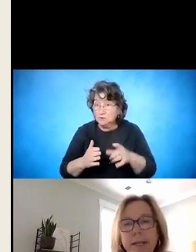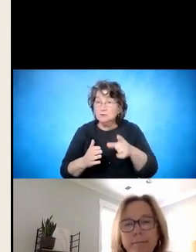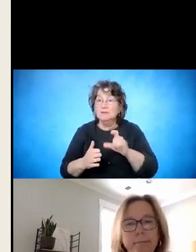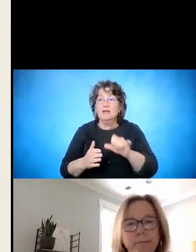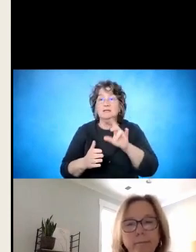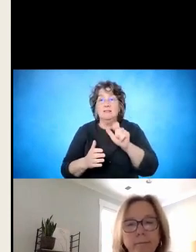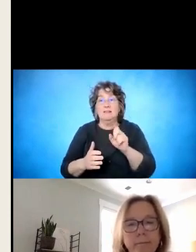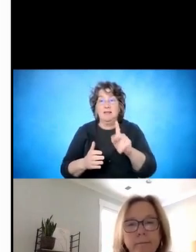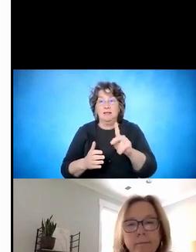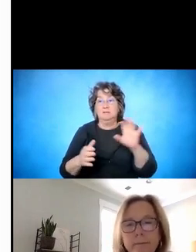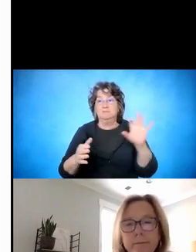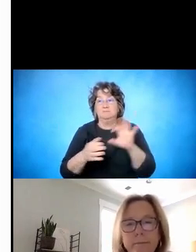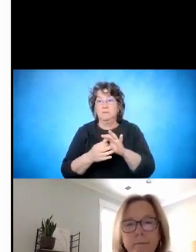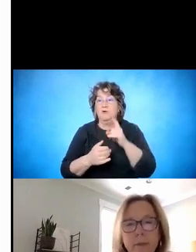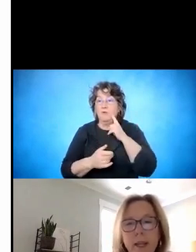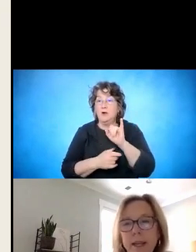website.